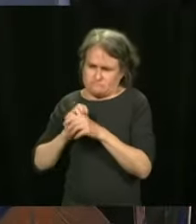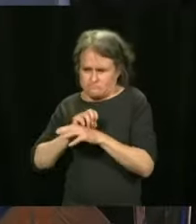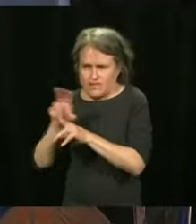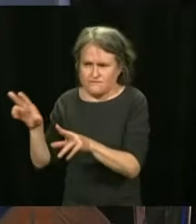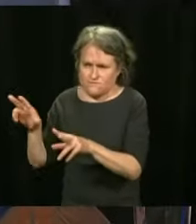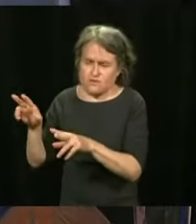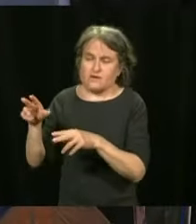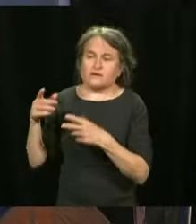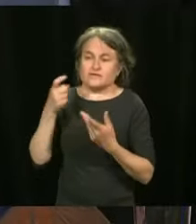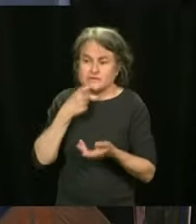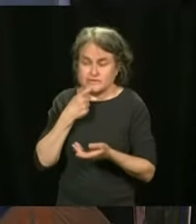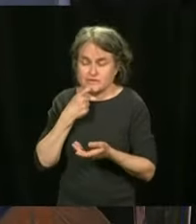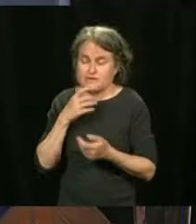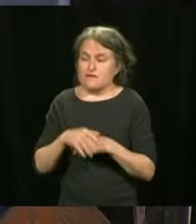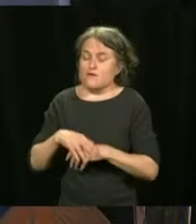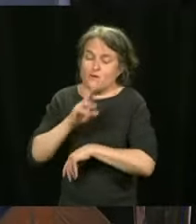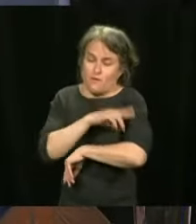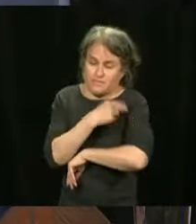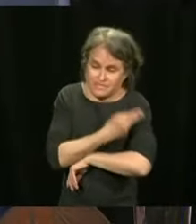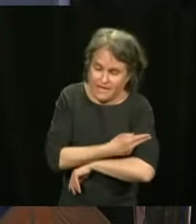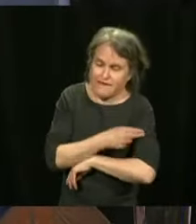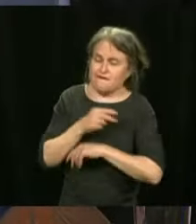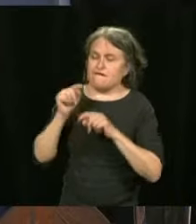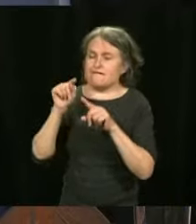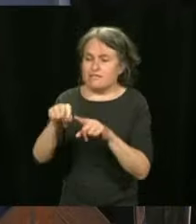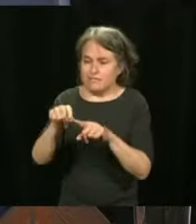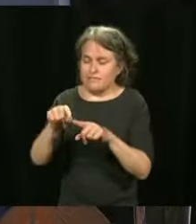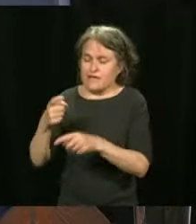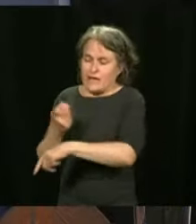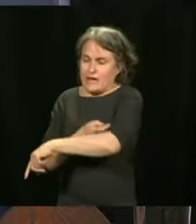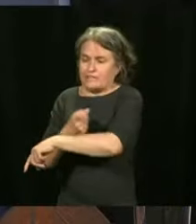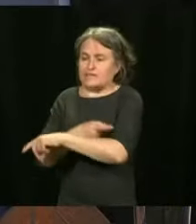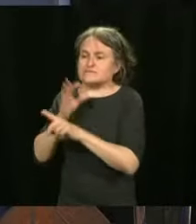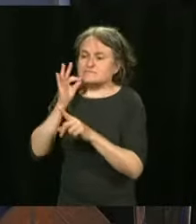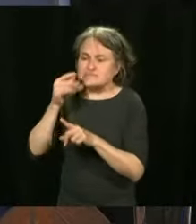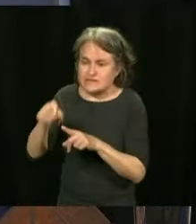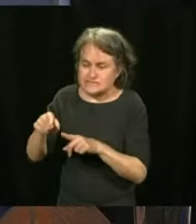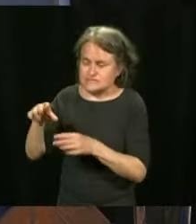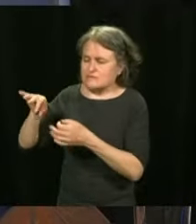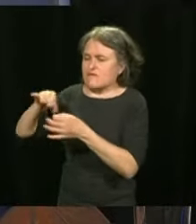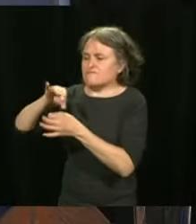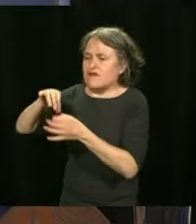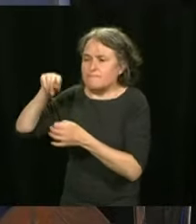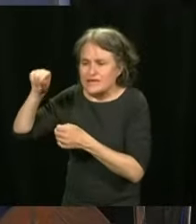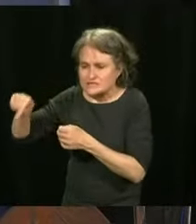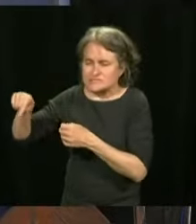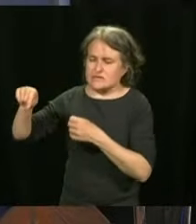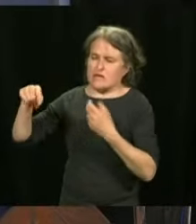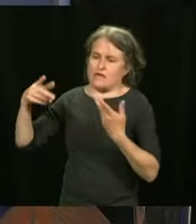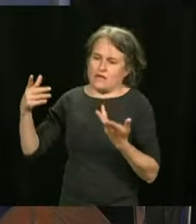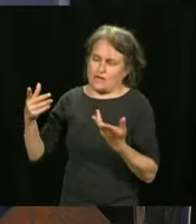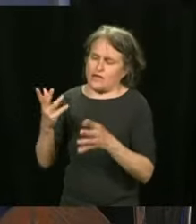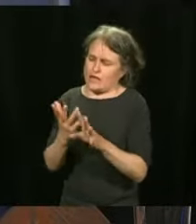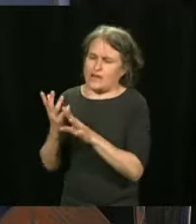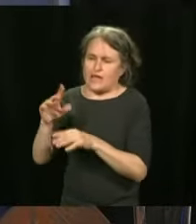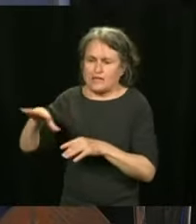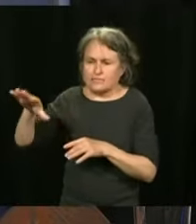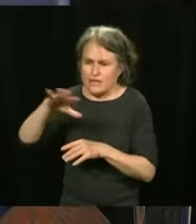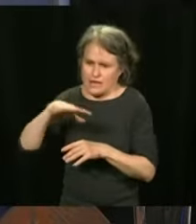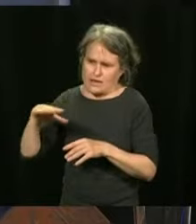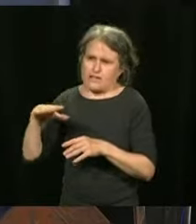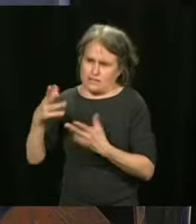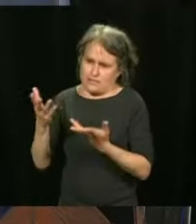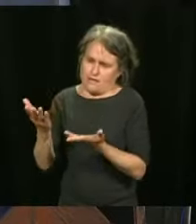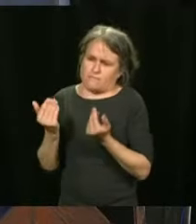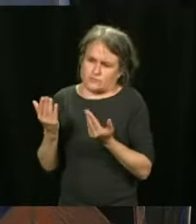There's hospital settings, specialized clinics, pharmacists as well who have specific clientele. So the